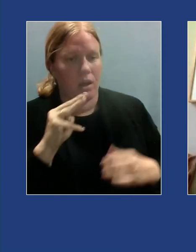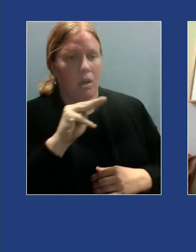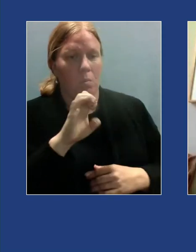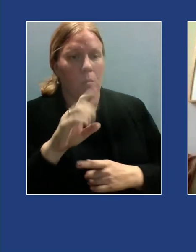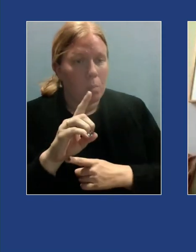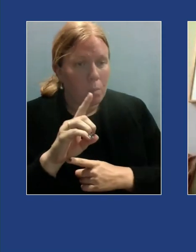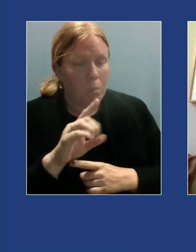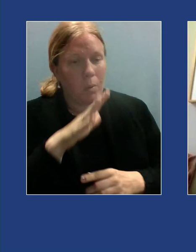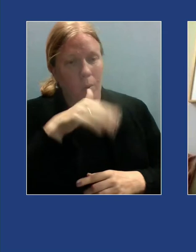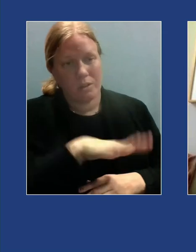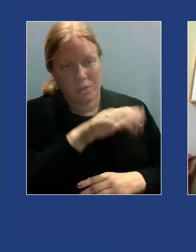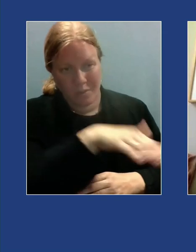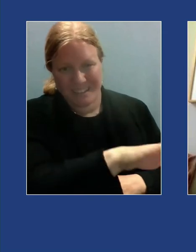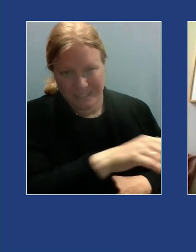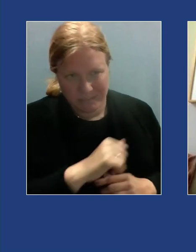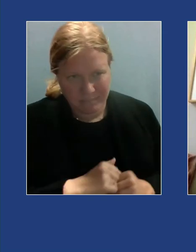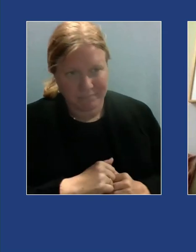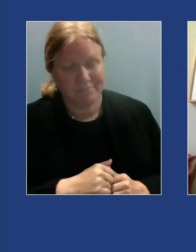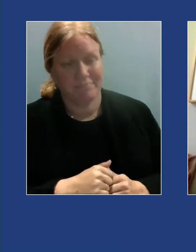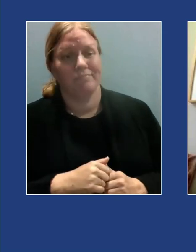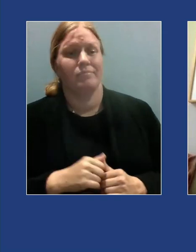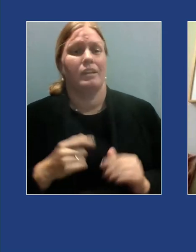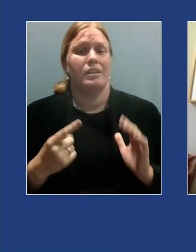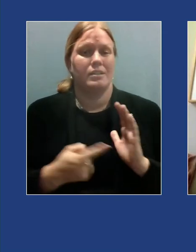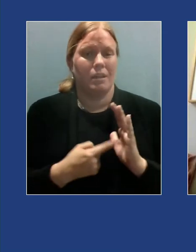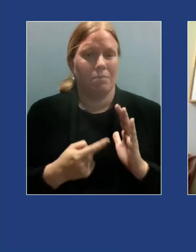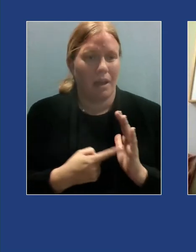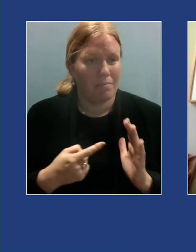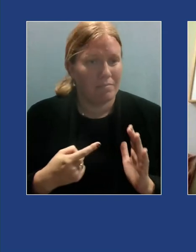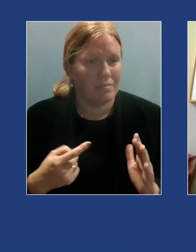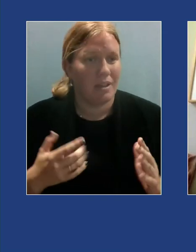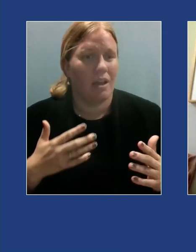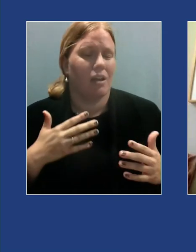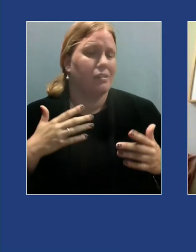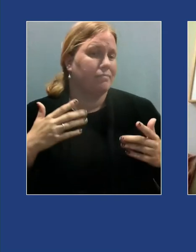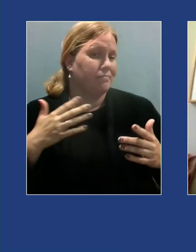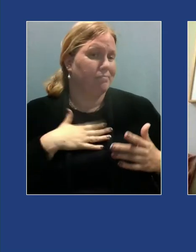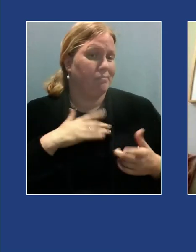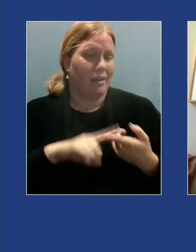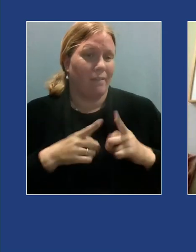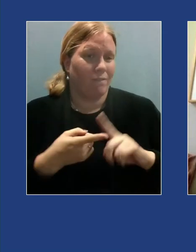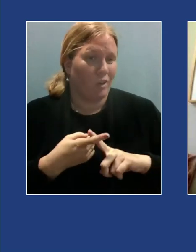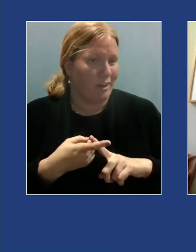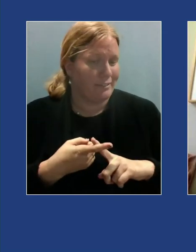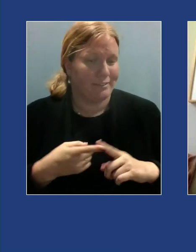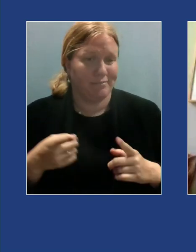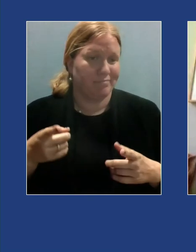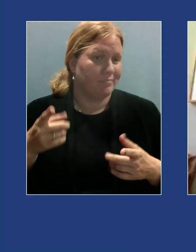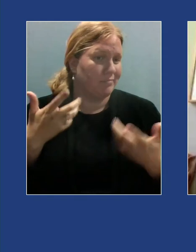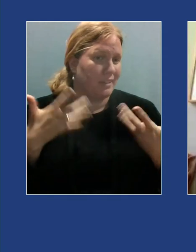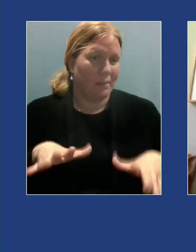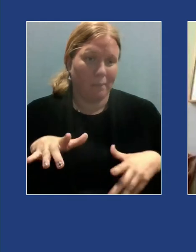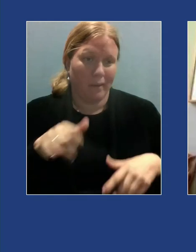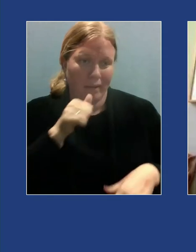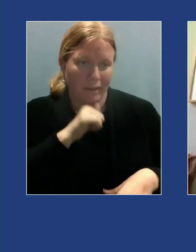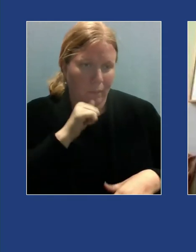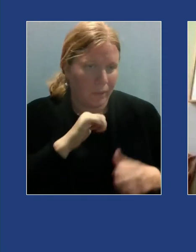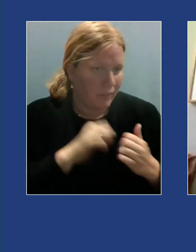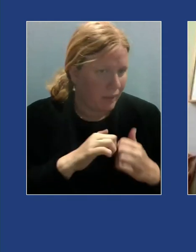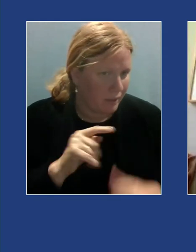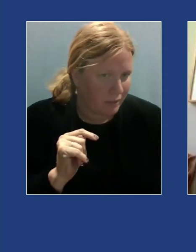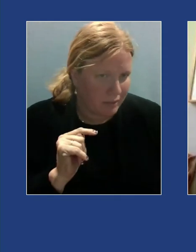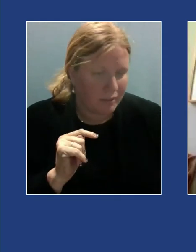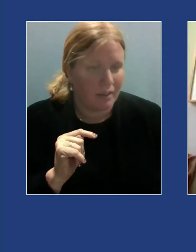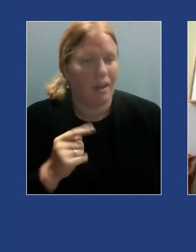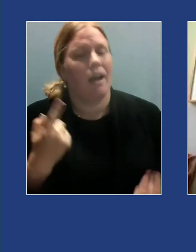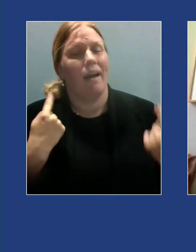people who display similar behaviors where I have historically been at the whim of similar mood swings I go out of my way to try and be as